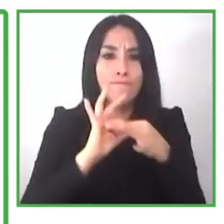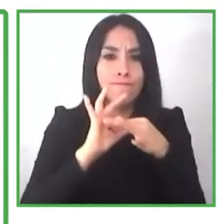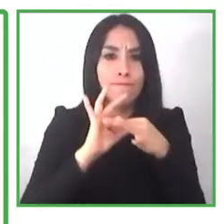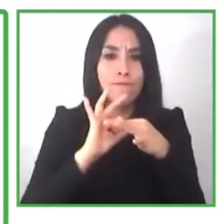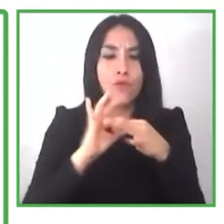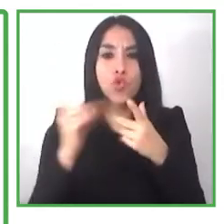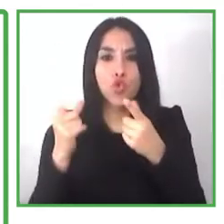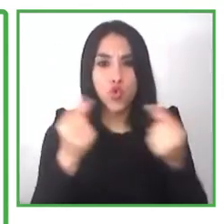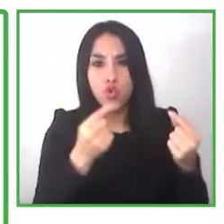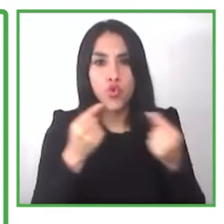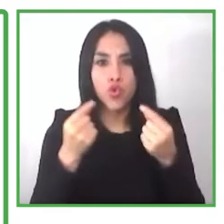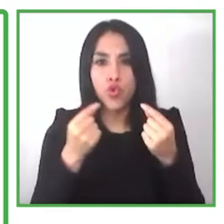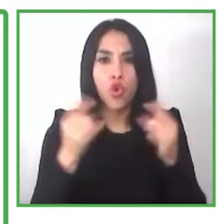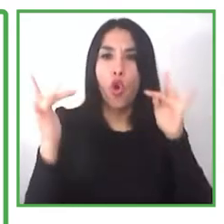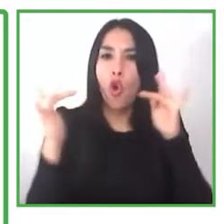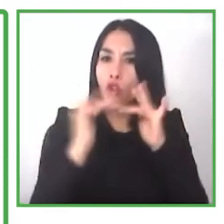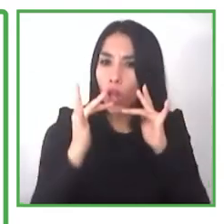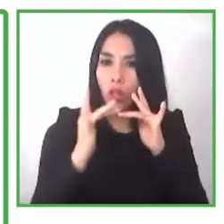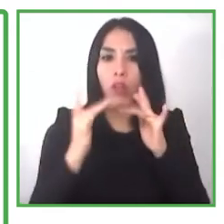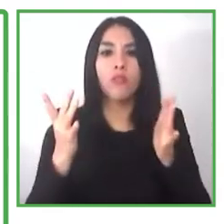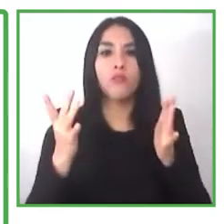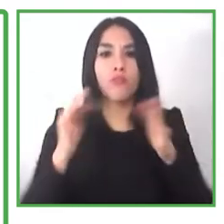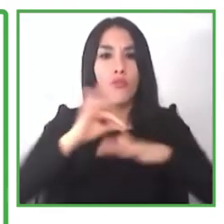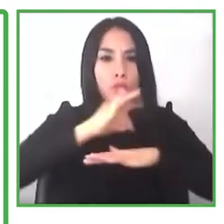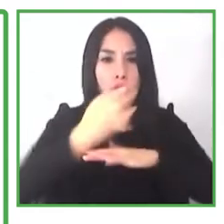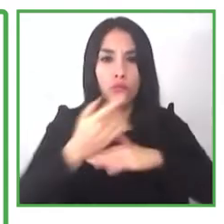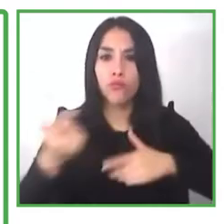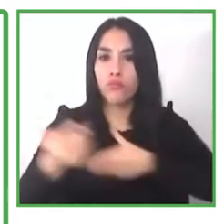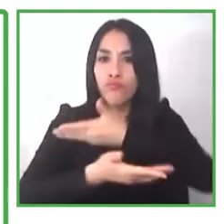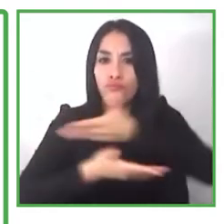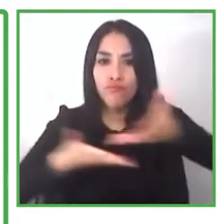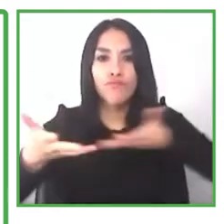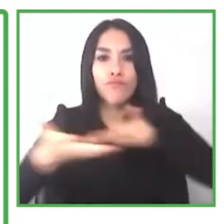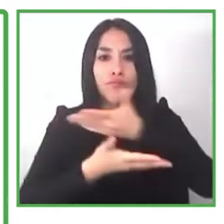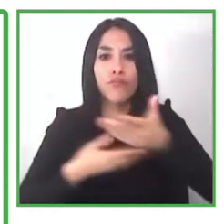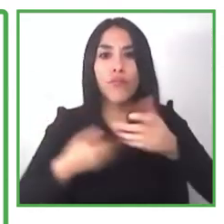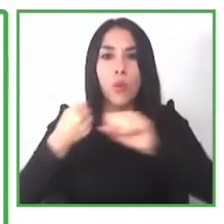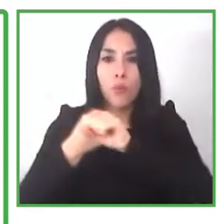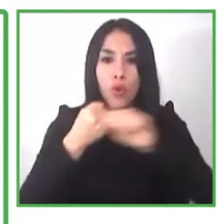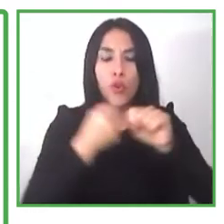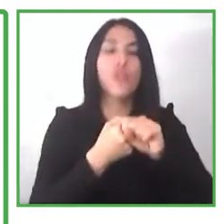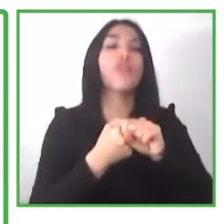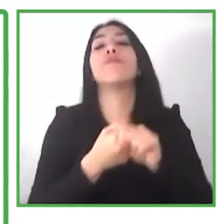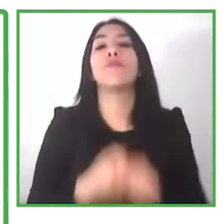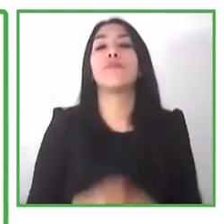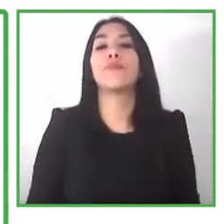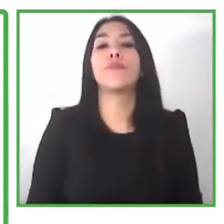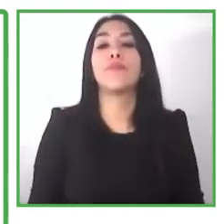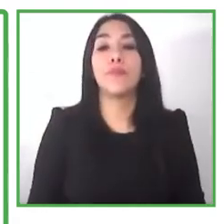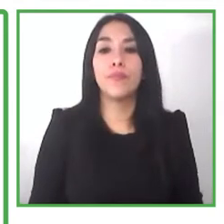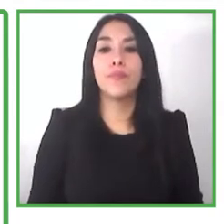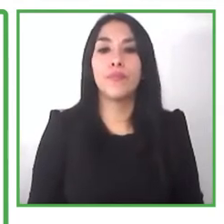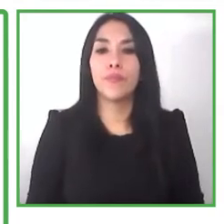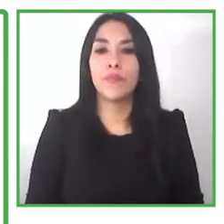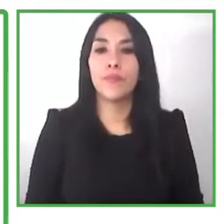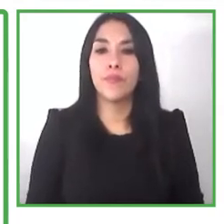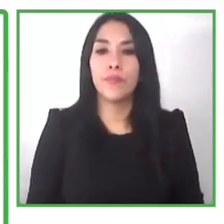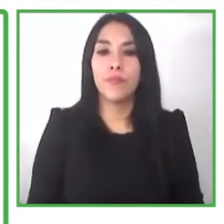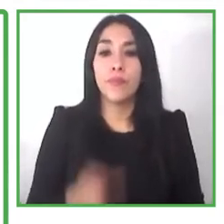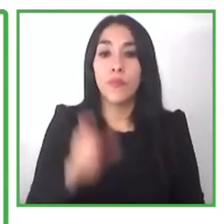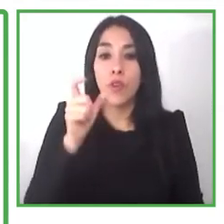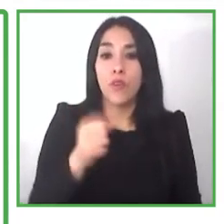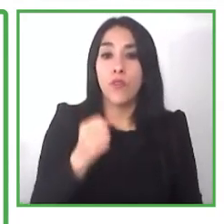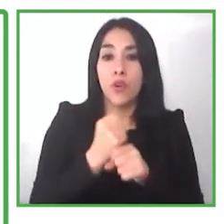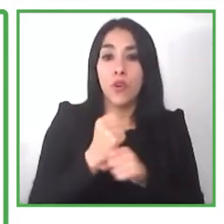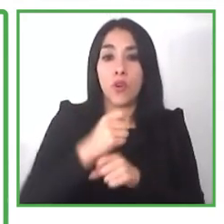terms of the types of employment that we find in south africa we are a developing country unfortunately we have a very very